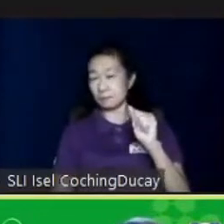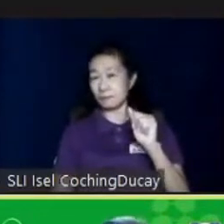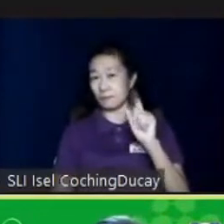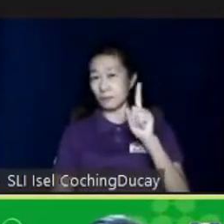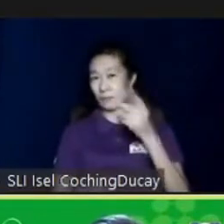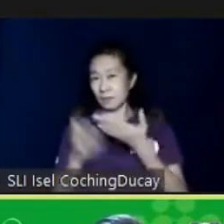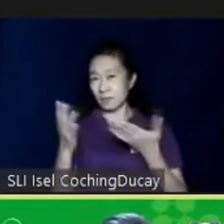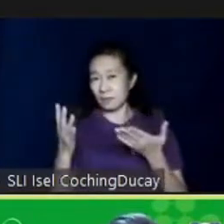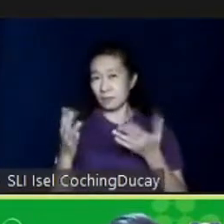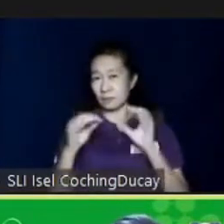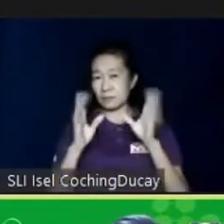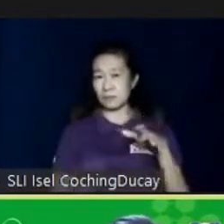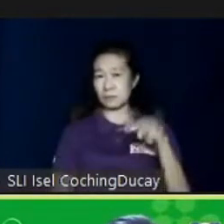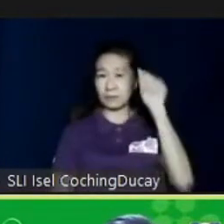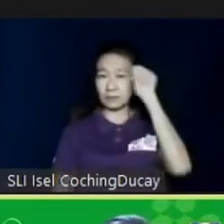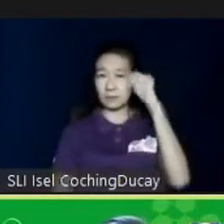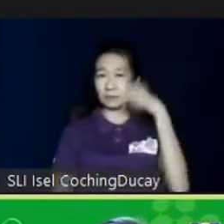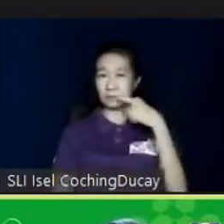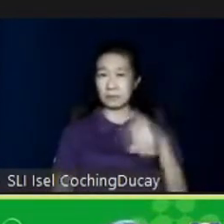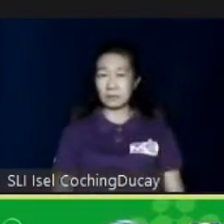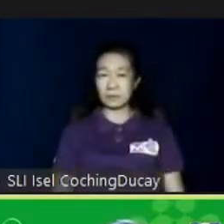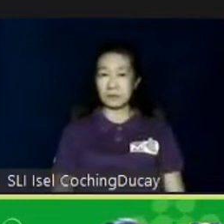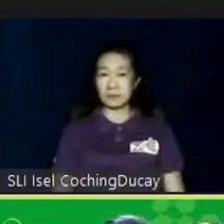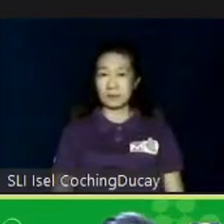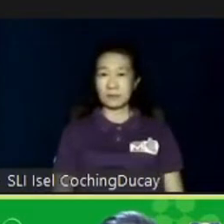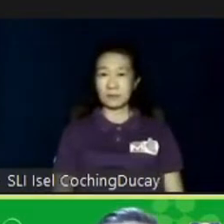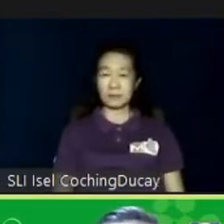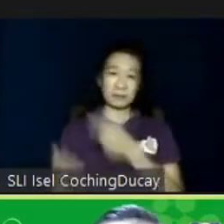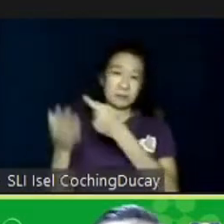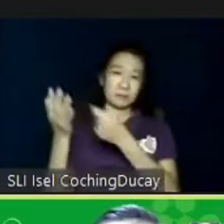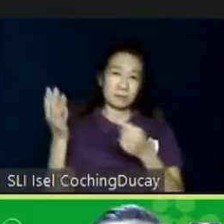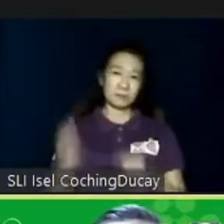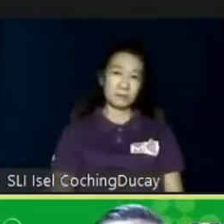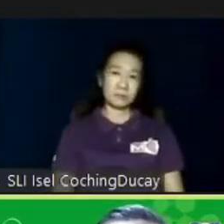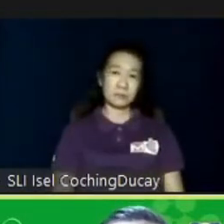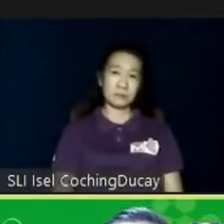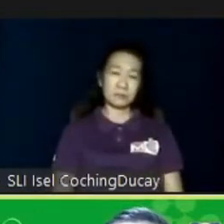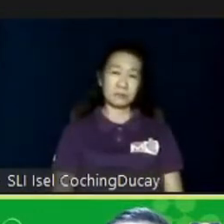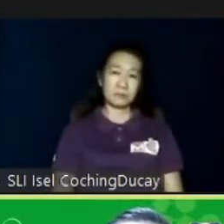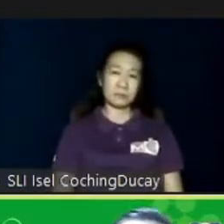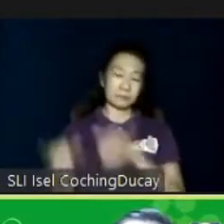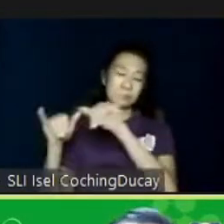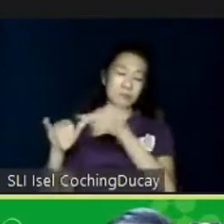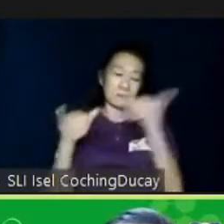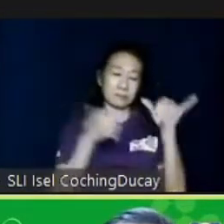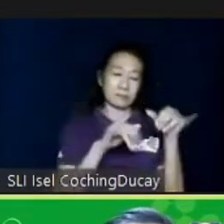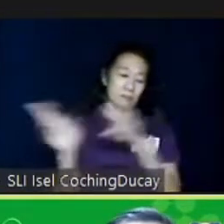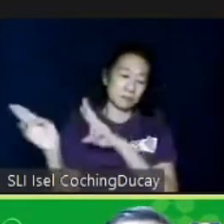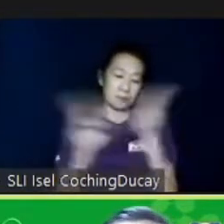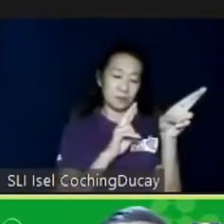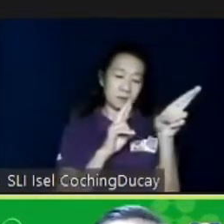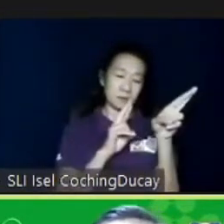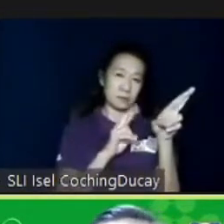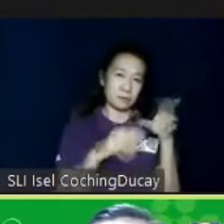teacher Archie mentioned was a tool that measures readiness or